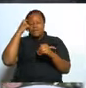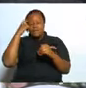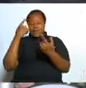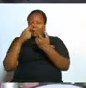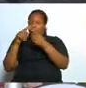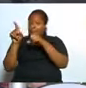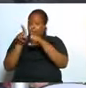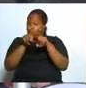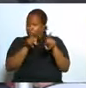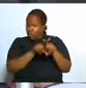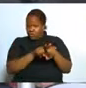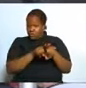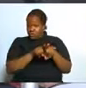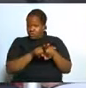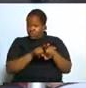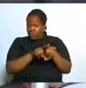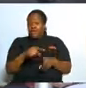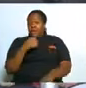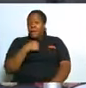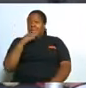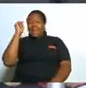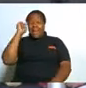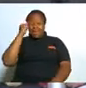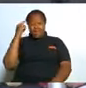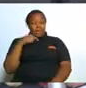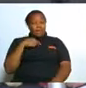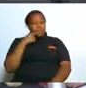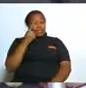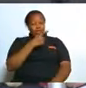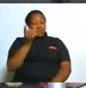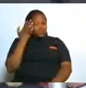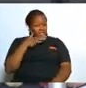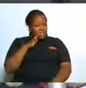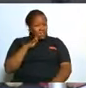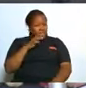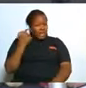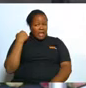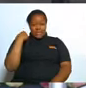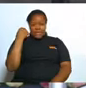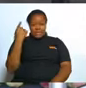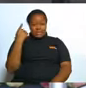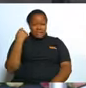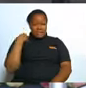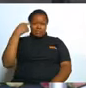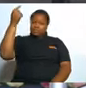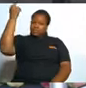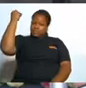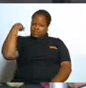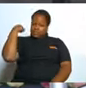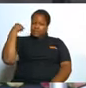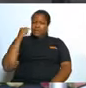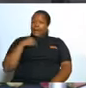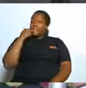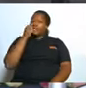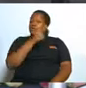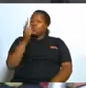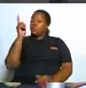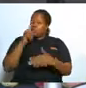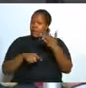also I think I told you it was yesterday but one that